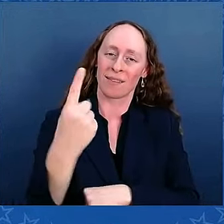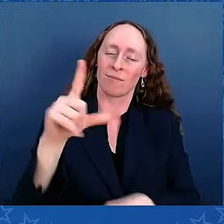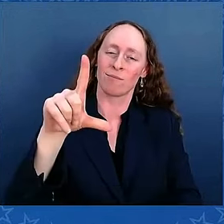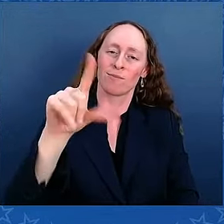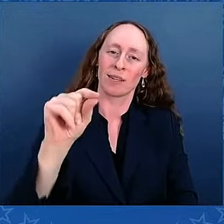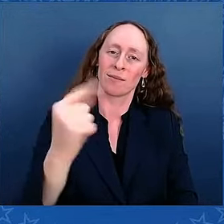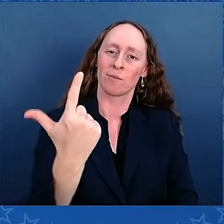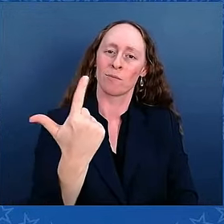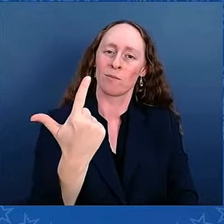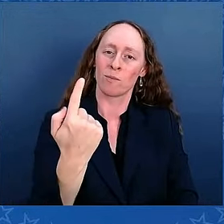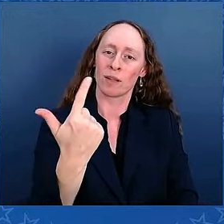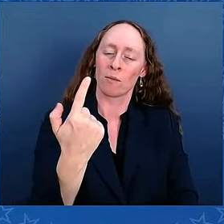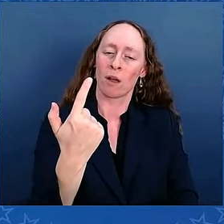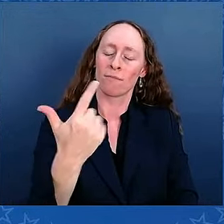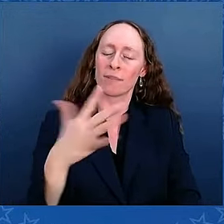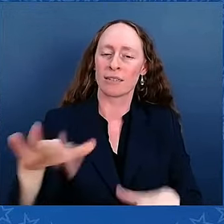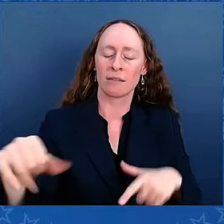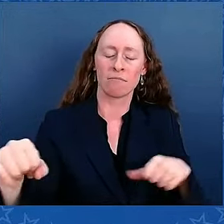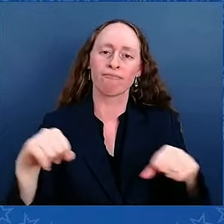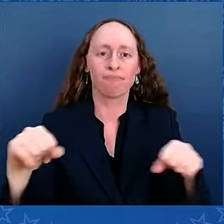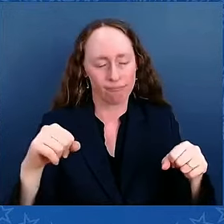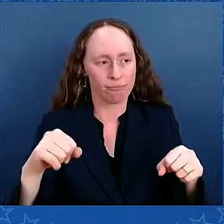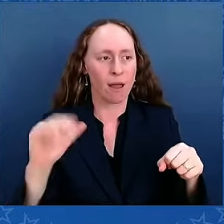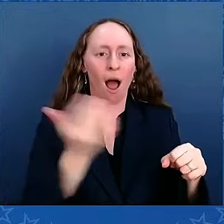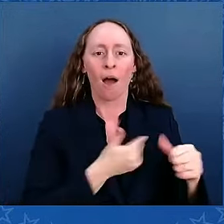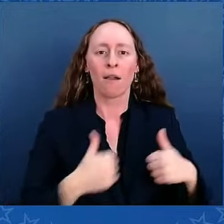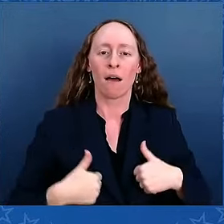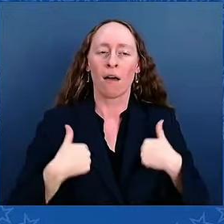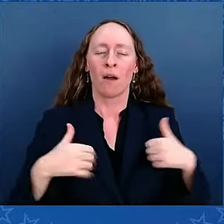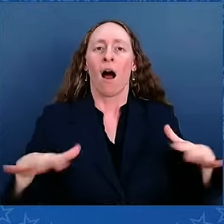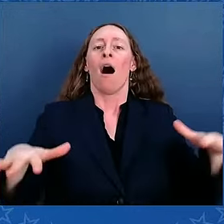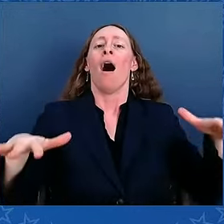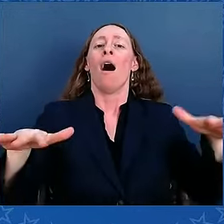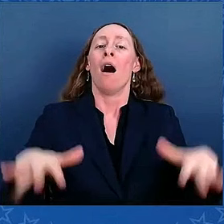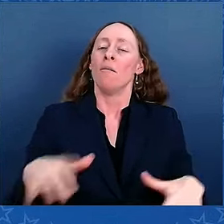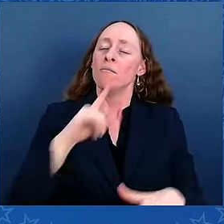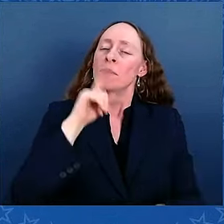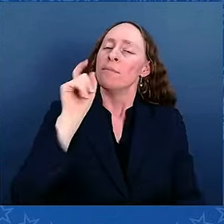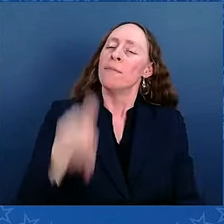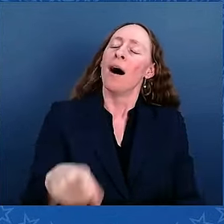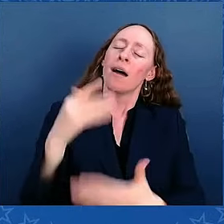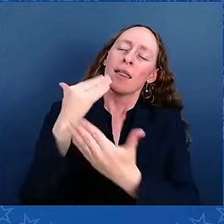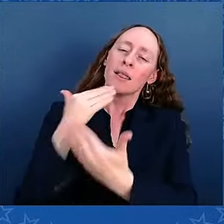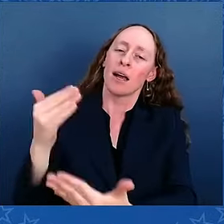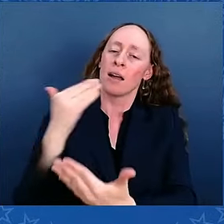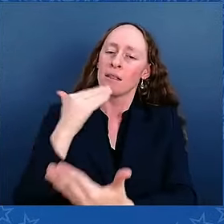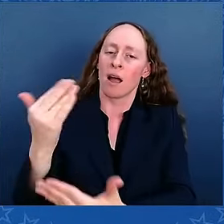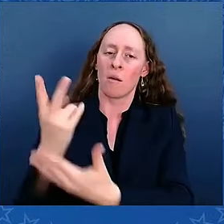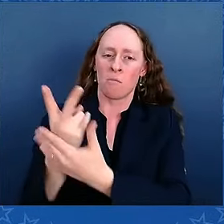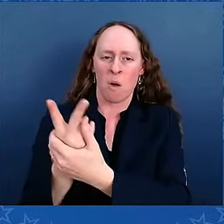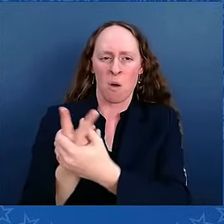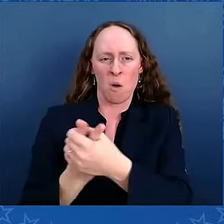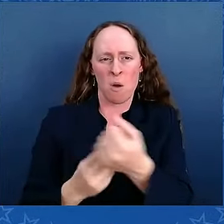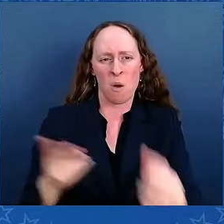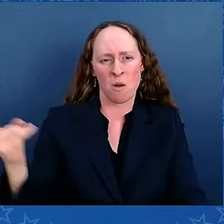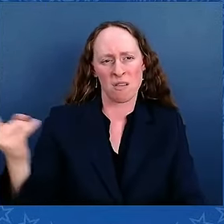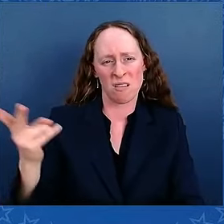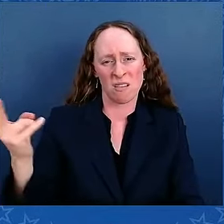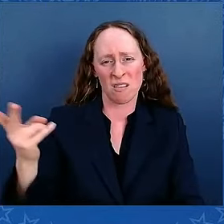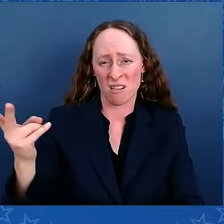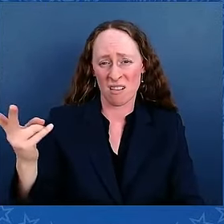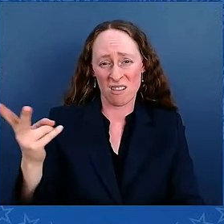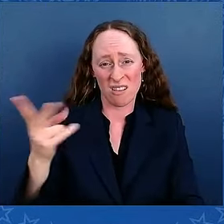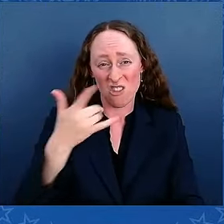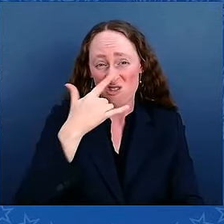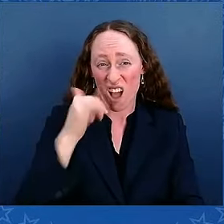Thanks to the Biden-Harris administration, our pension, which was on the verge of being insolvent by 2026, is now secure into